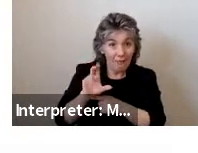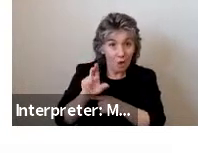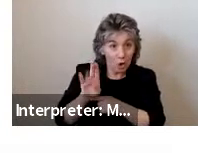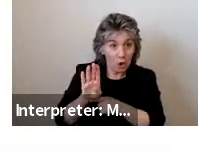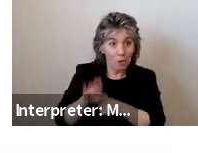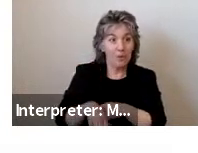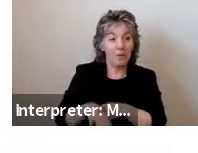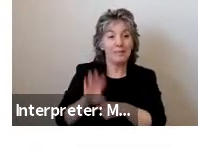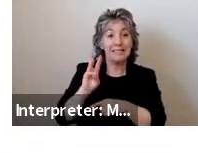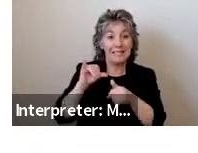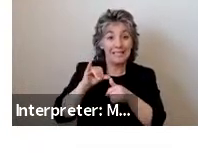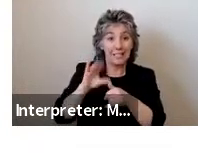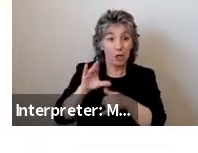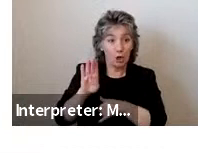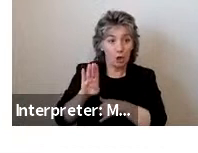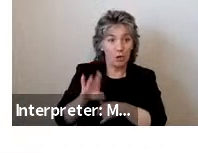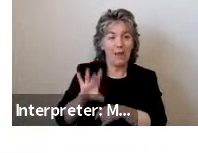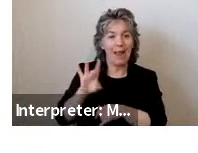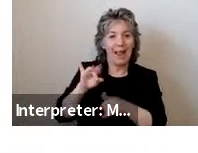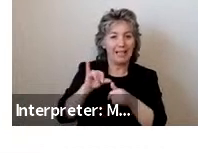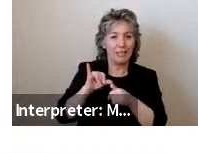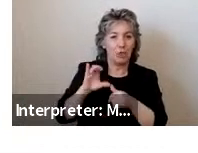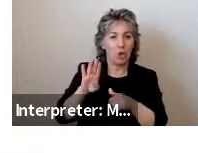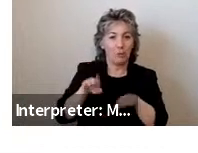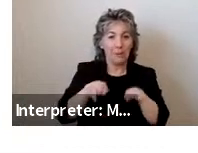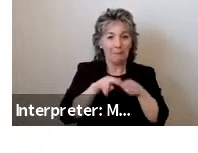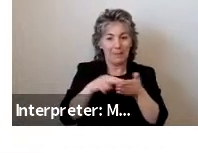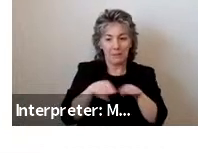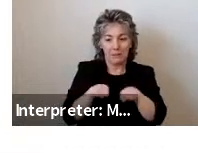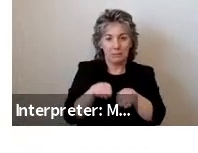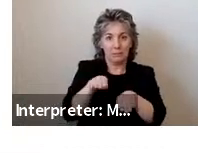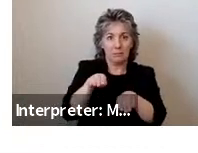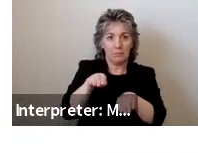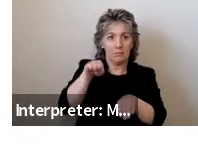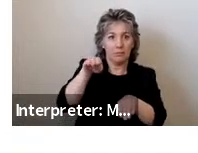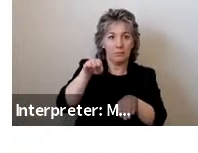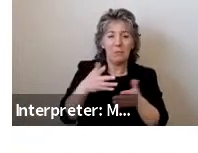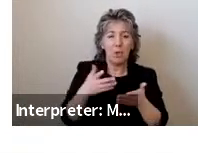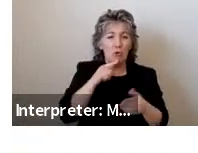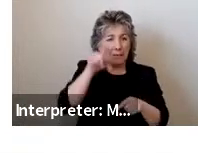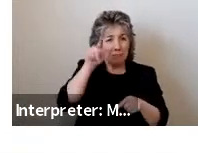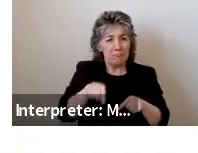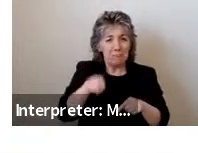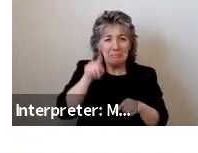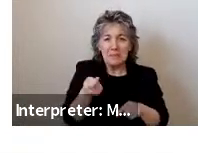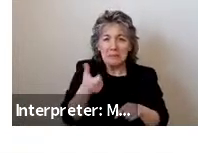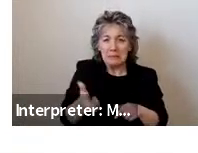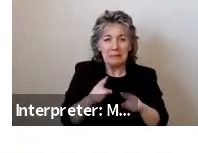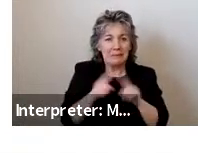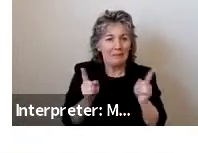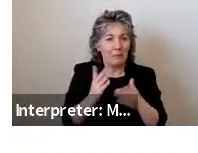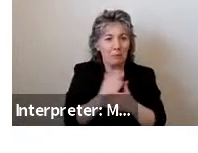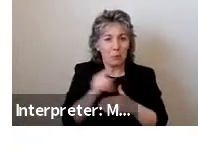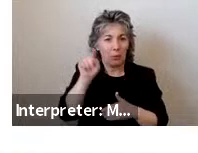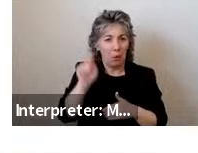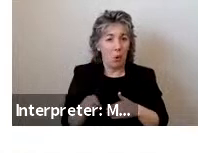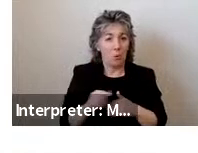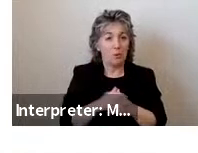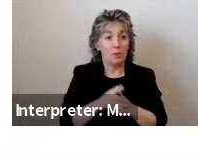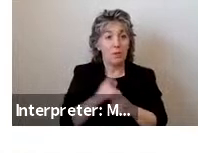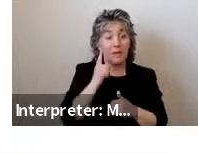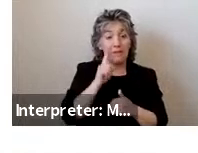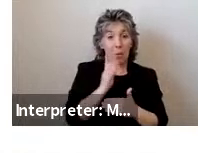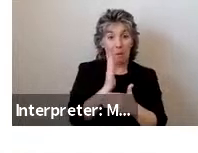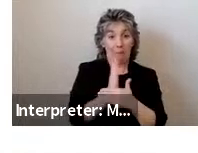Slopes at the top segment of the ramp were negligible for all conditions. Slopes for the middle segment of the ramp were approximately